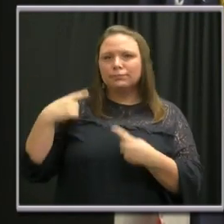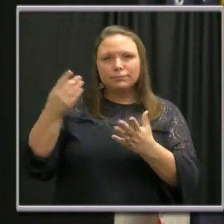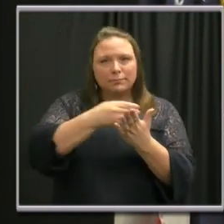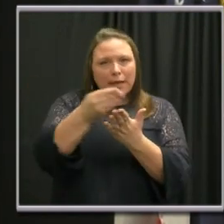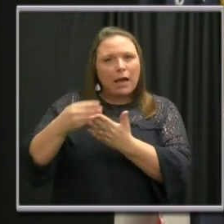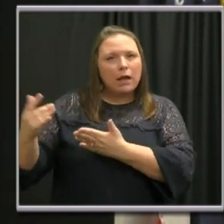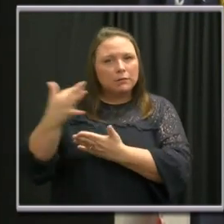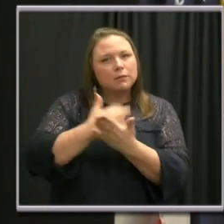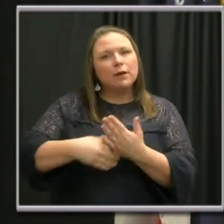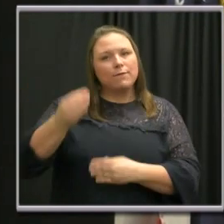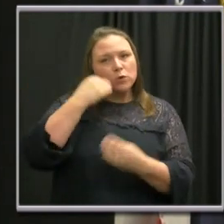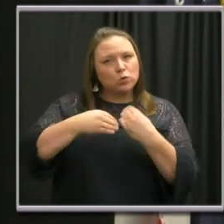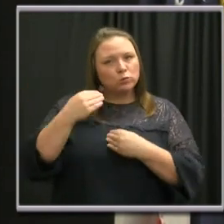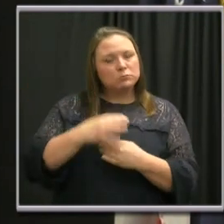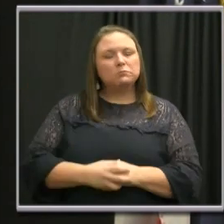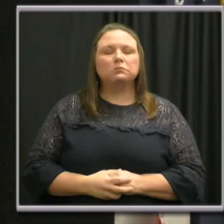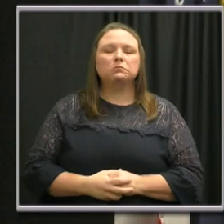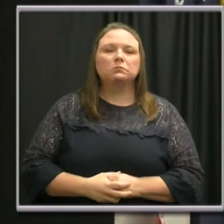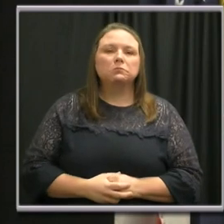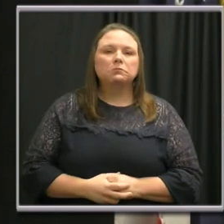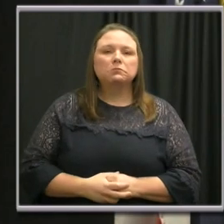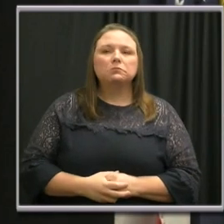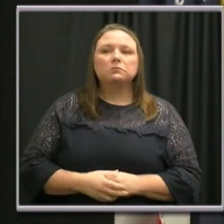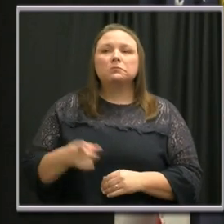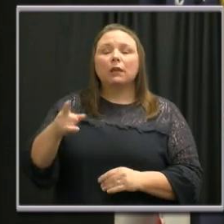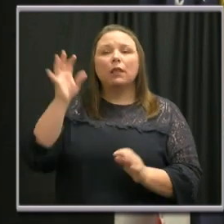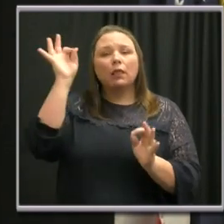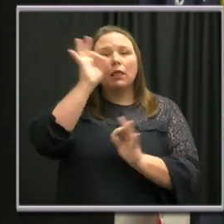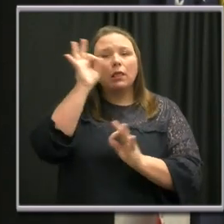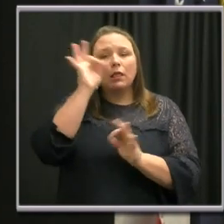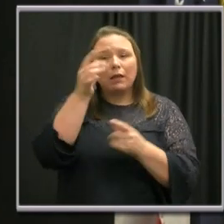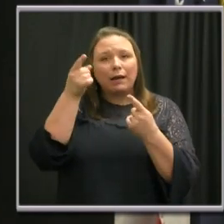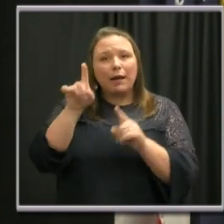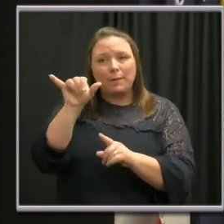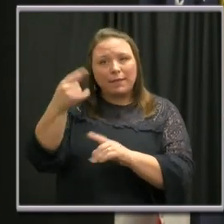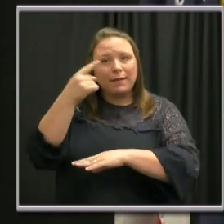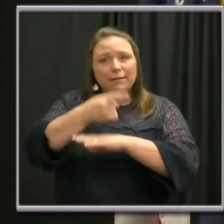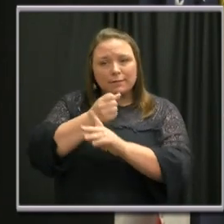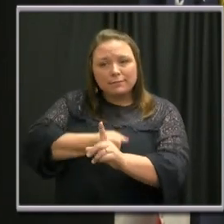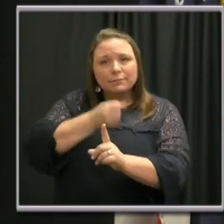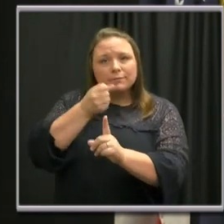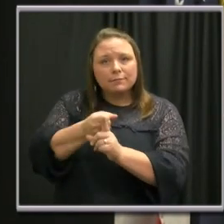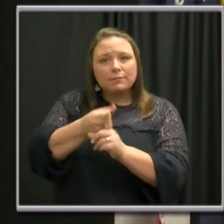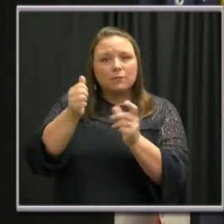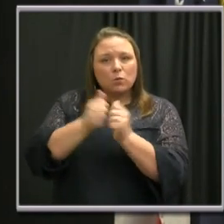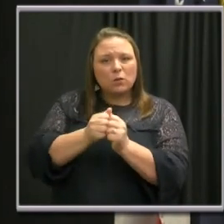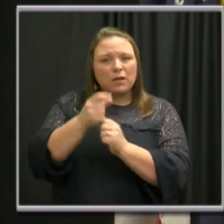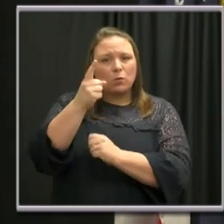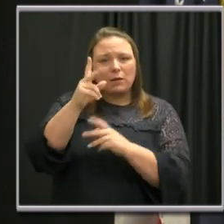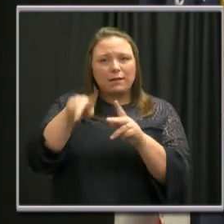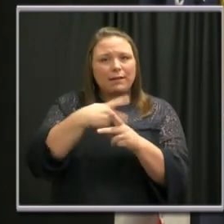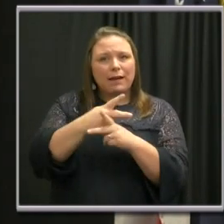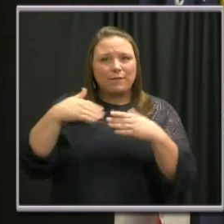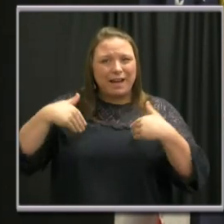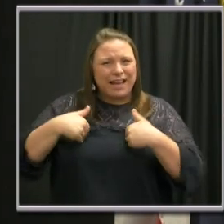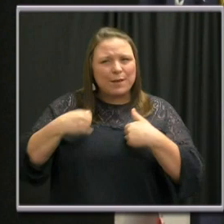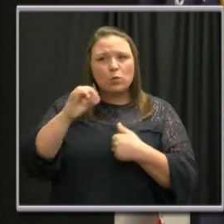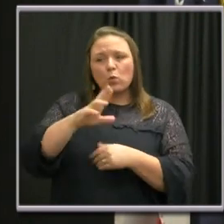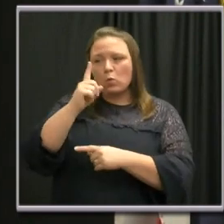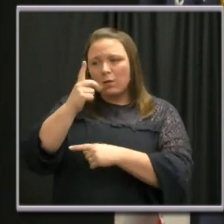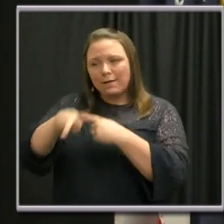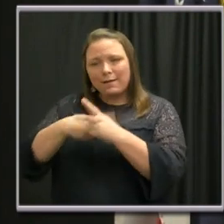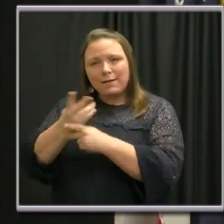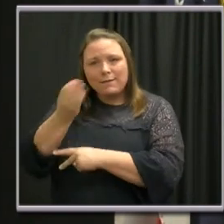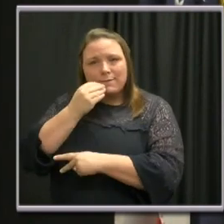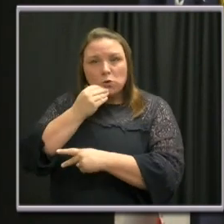before. He could not possibly have known that on this particular day, interactions with some animal or some food